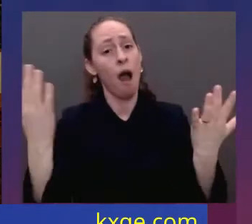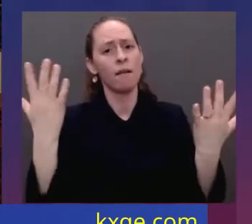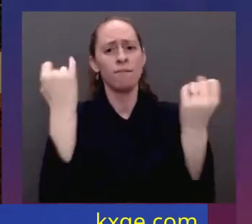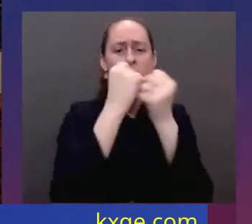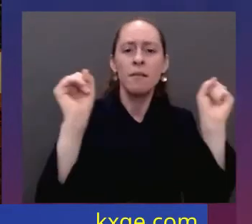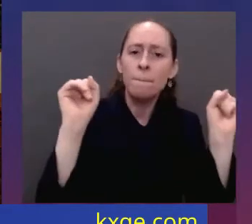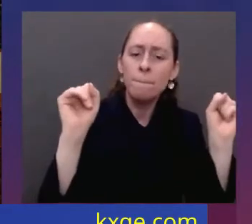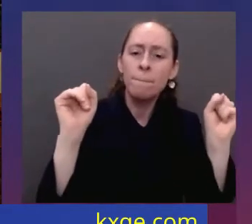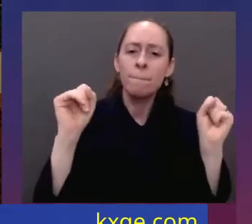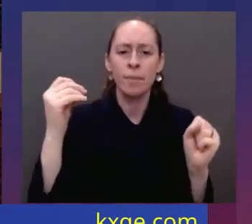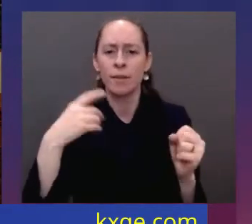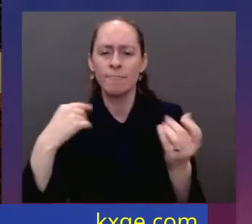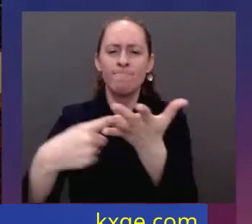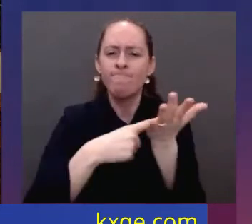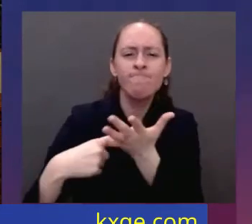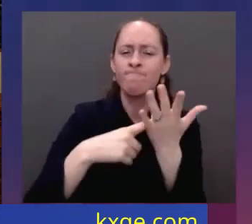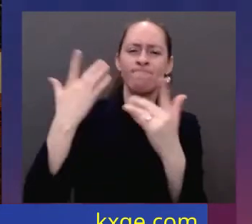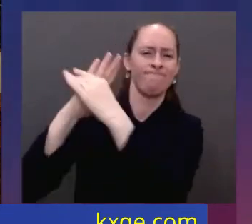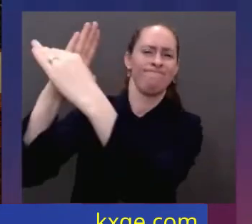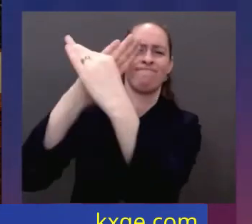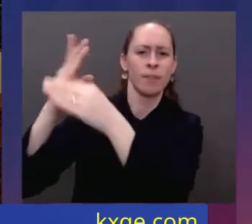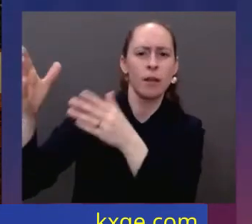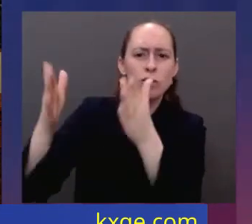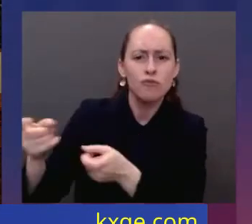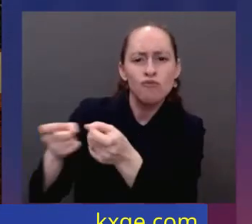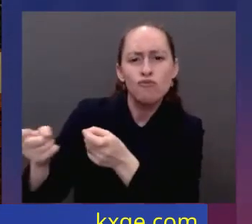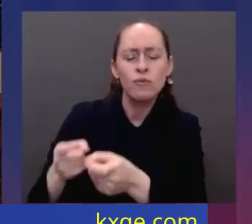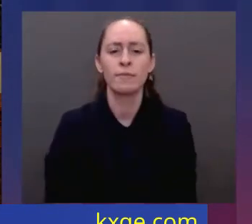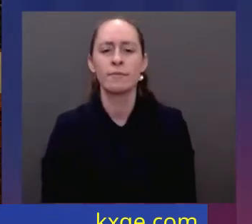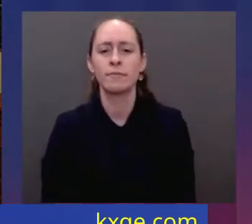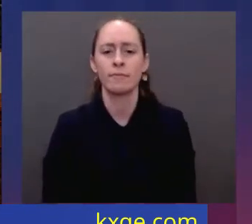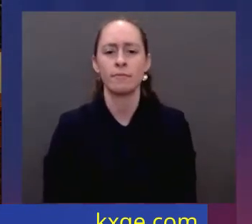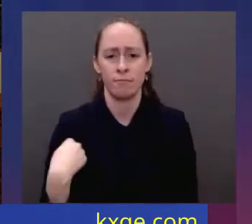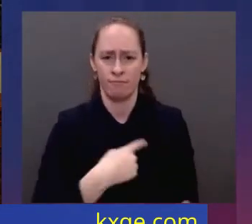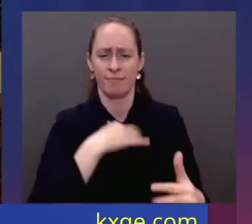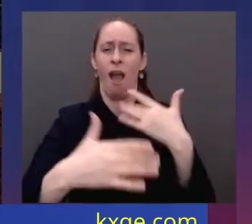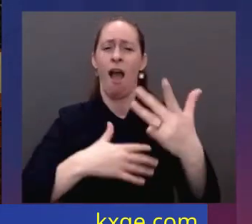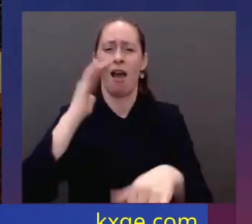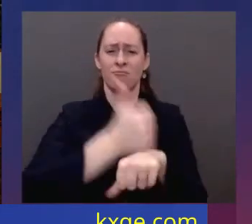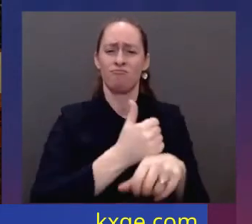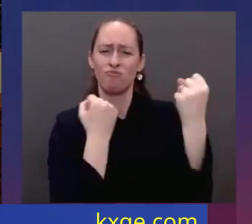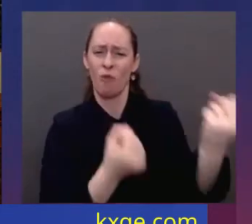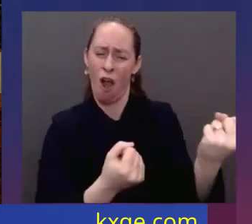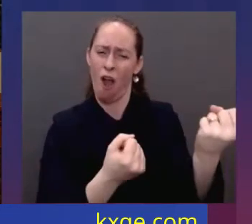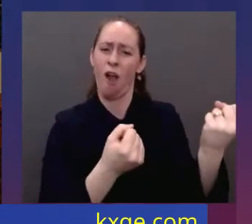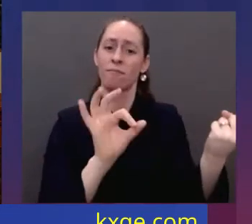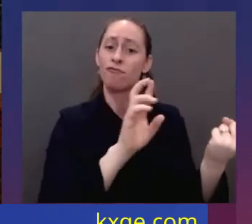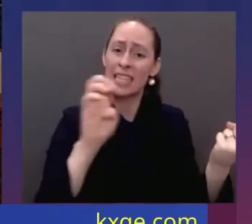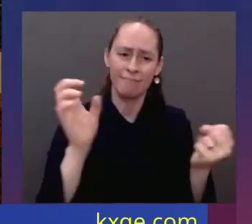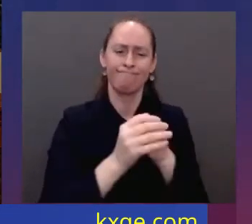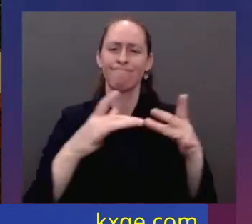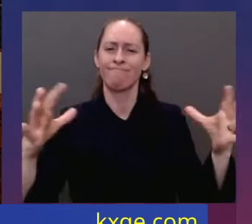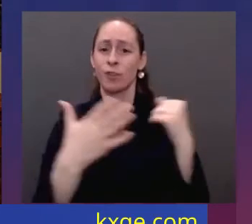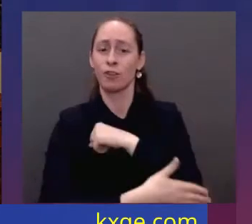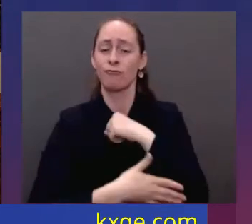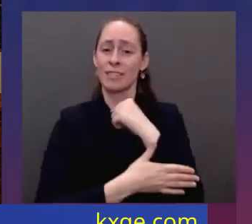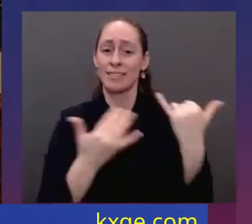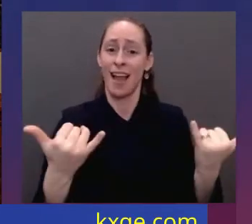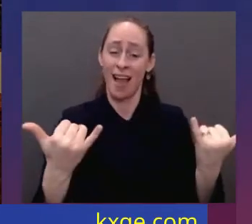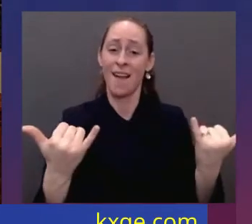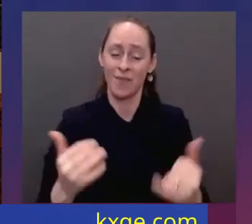We built the strongest, freest, and most prosperous nation the world has ever known. Now is the hour, our moment of responsibility,